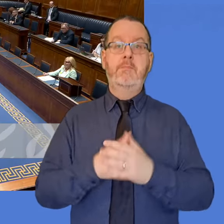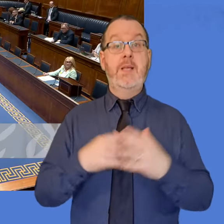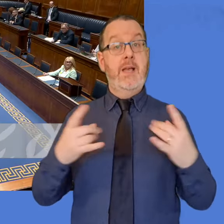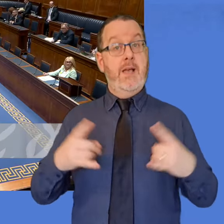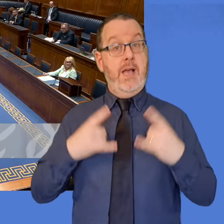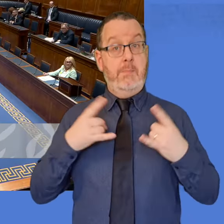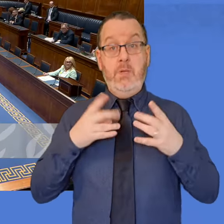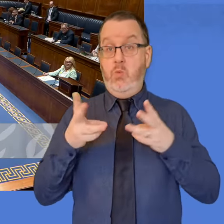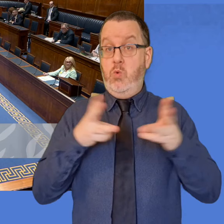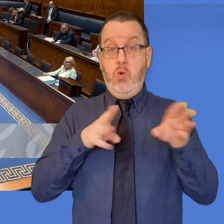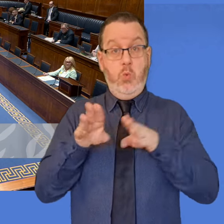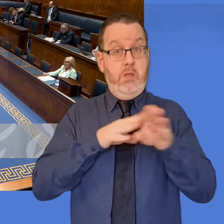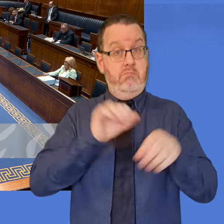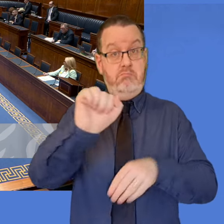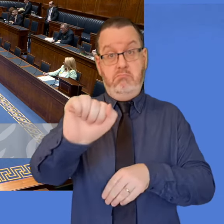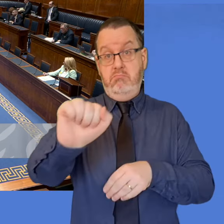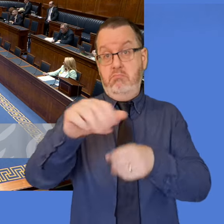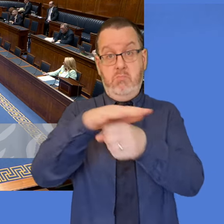Mr. All of the chambers?